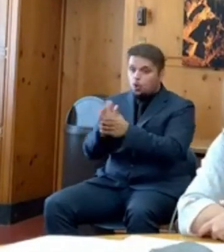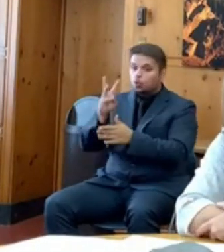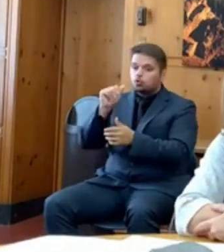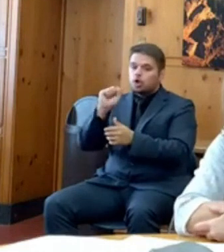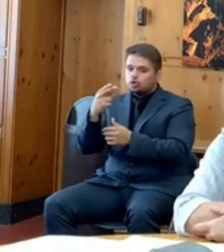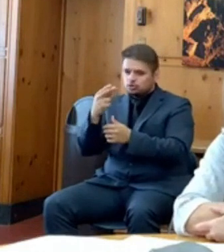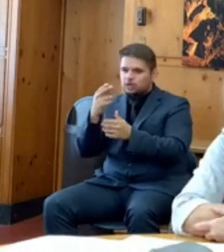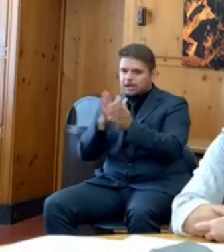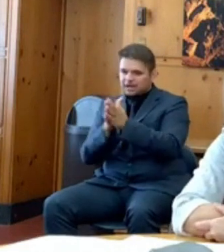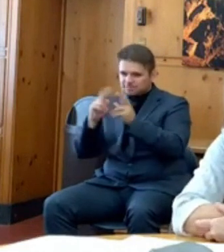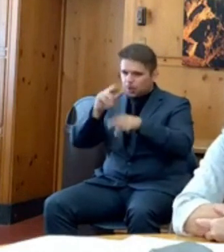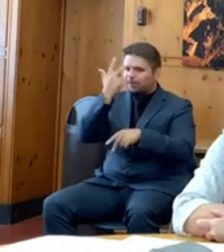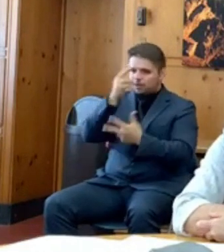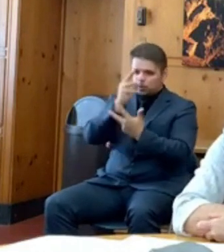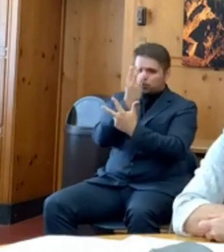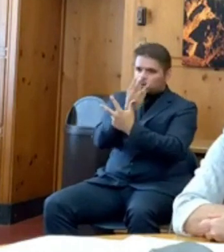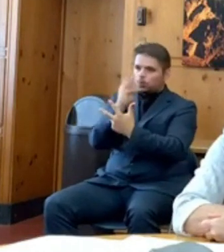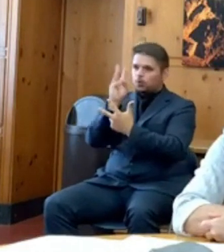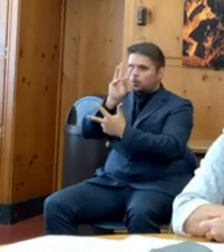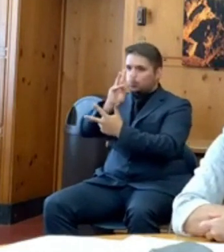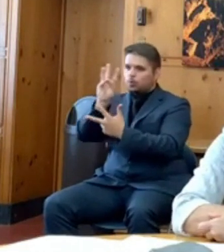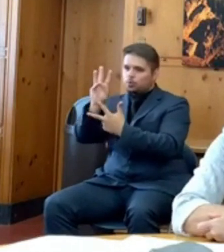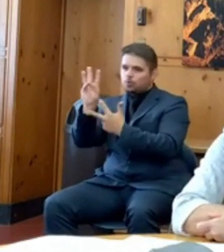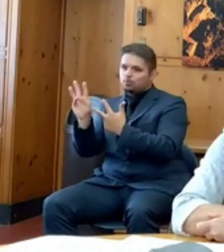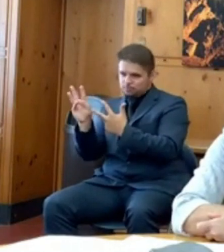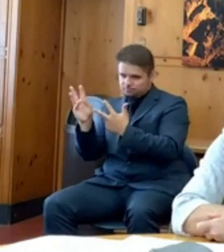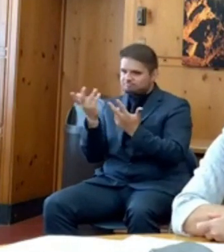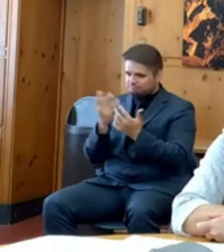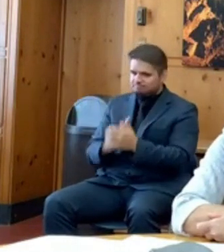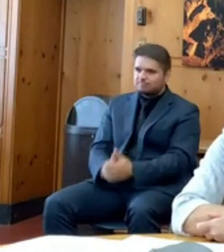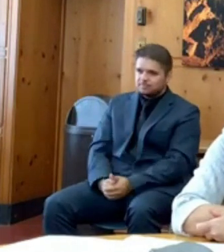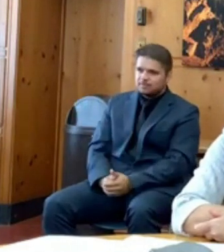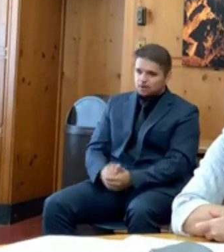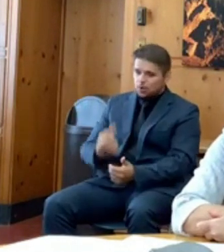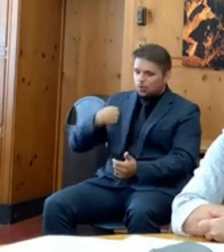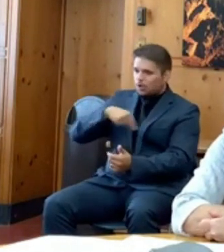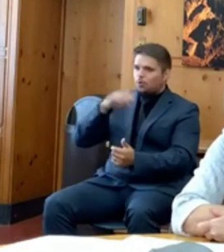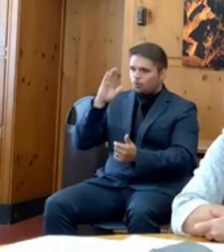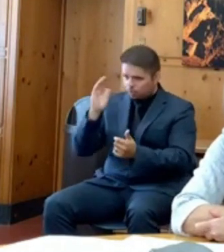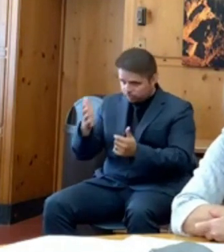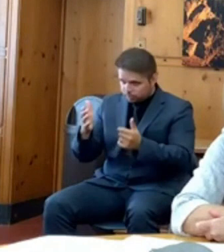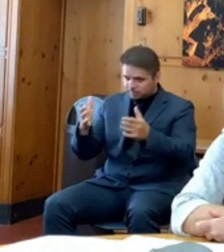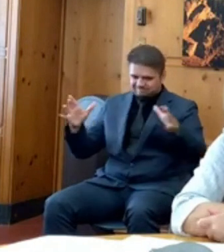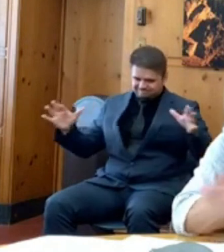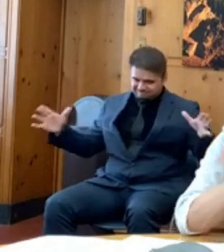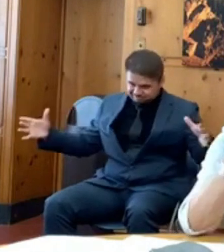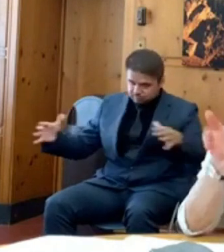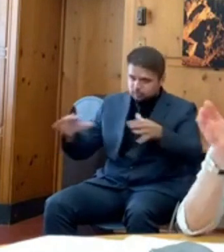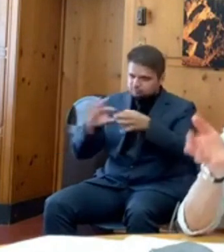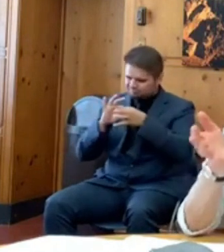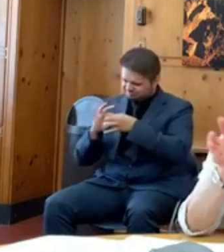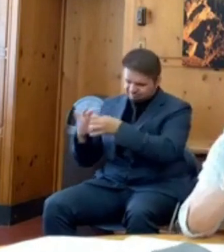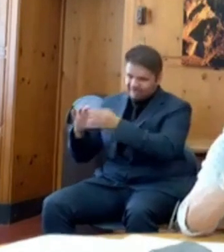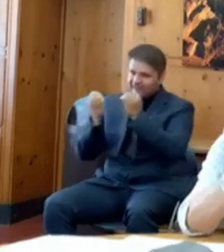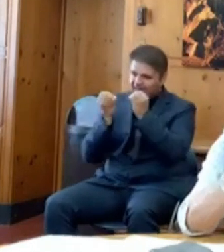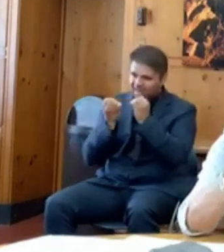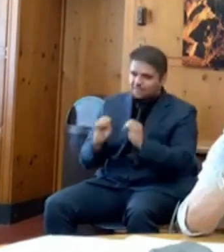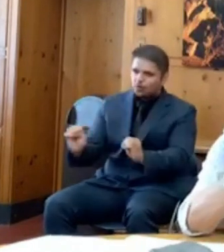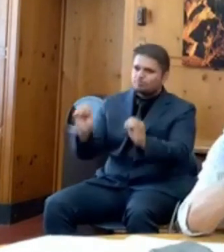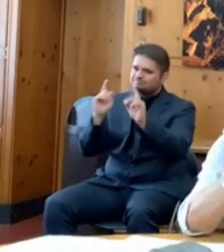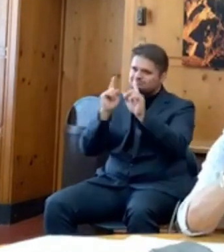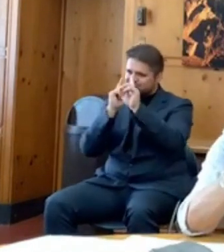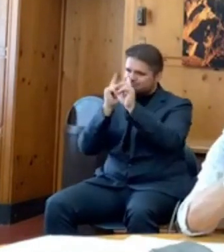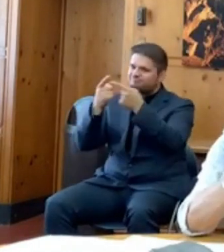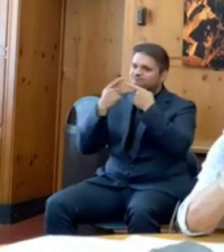we need to obviously expand our efforts around messaging and education. We see some of the